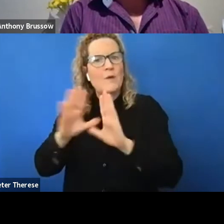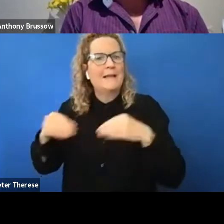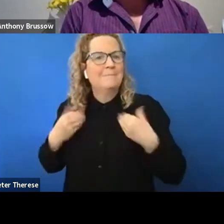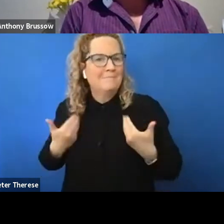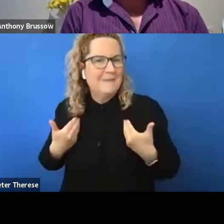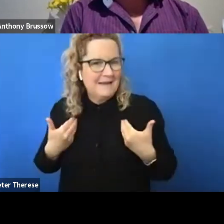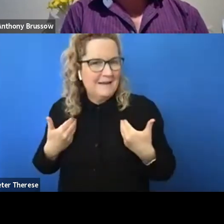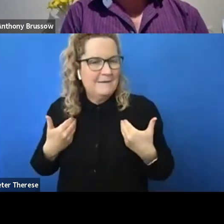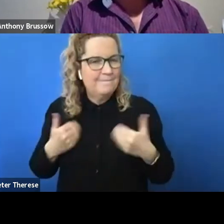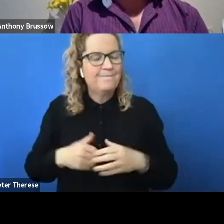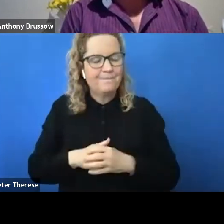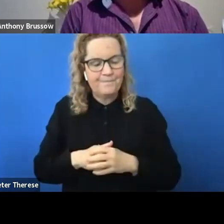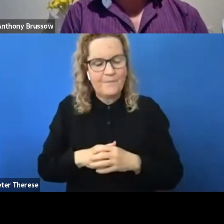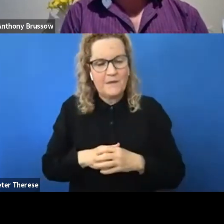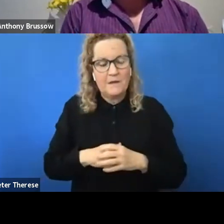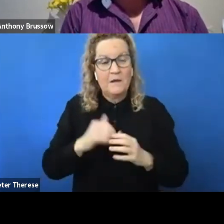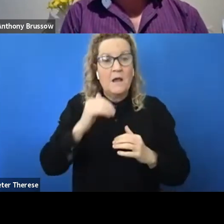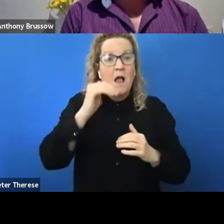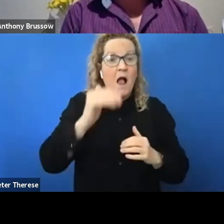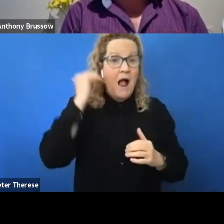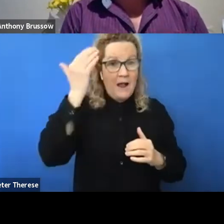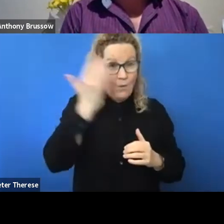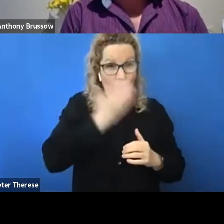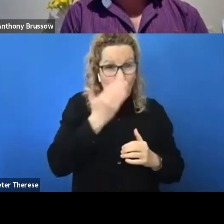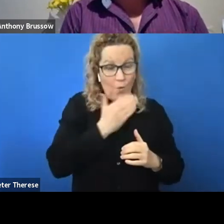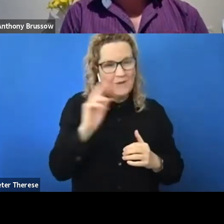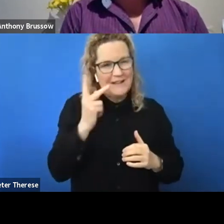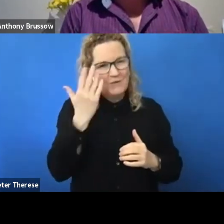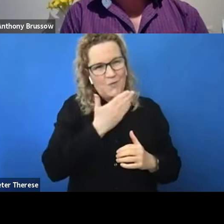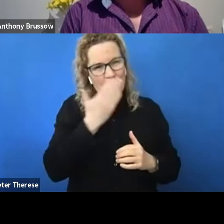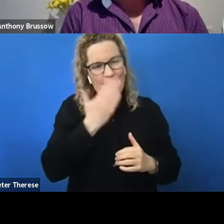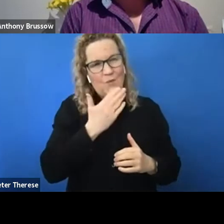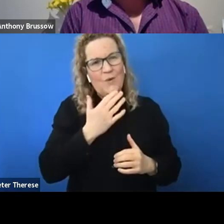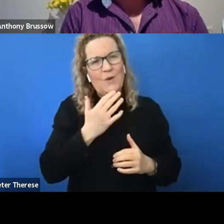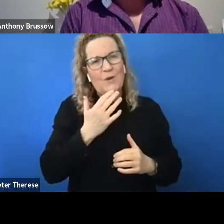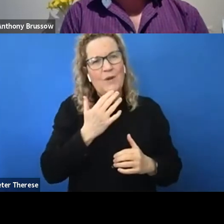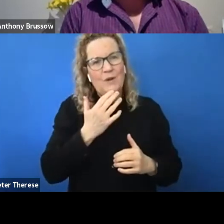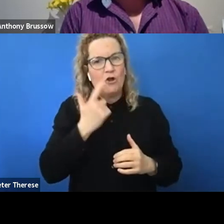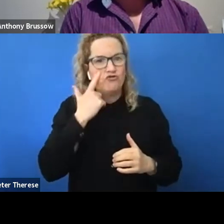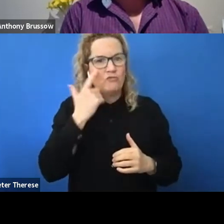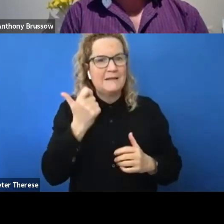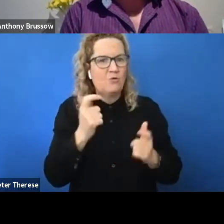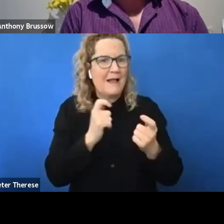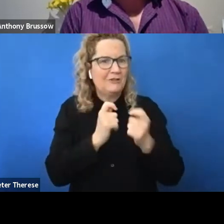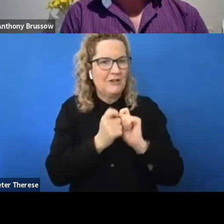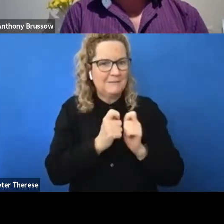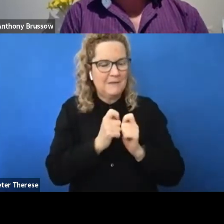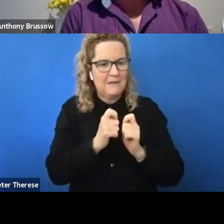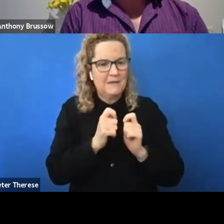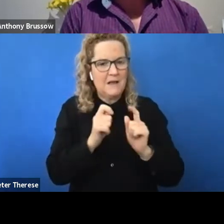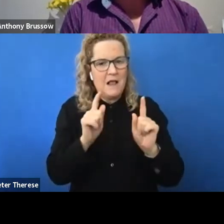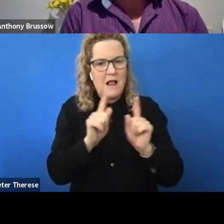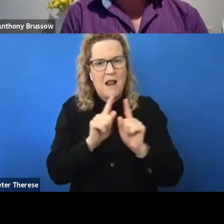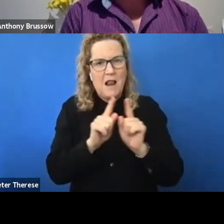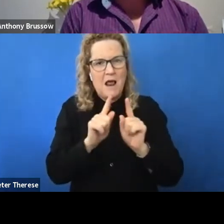Secondly, throughout high school or secondary school, reasonable adjustments, such as separate riding rooms